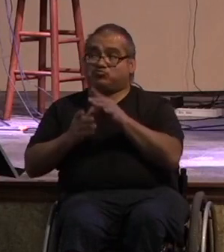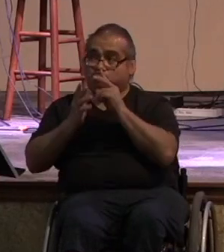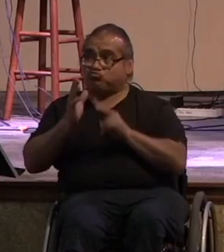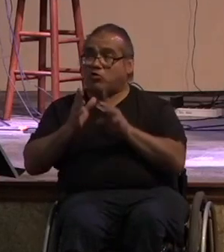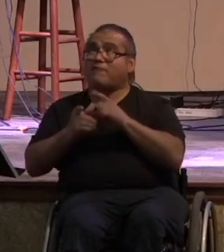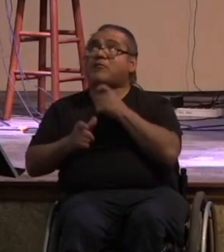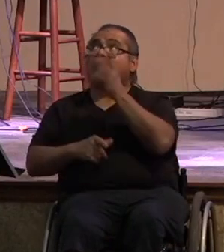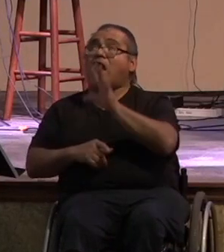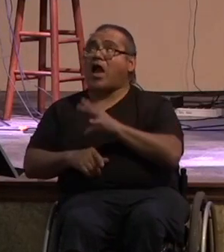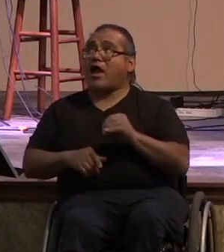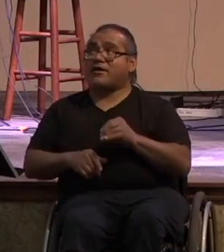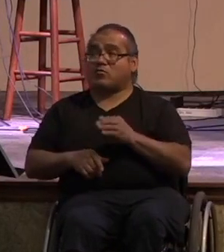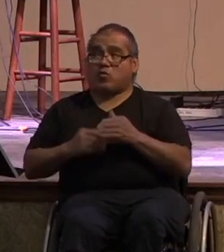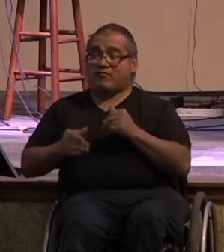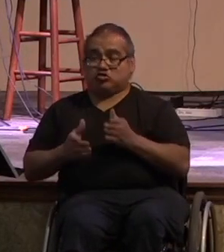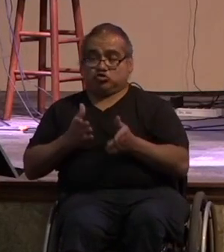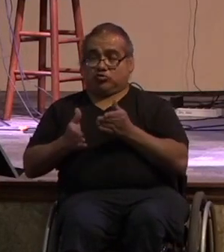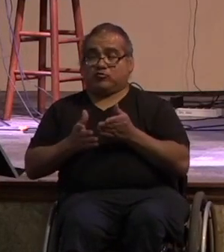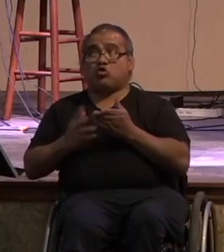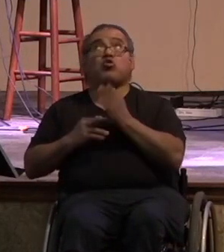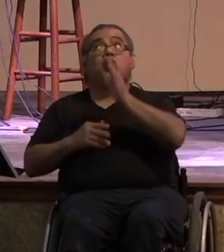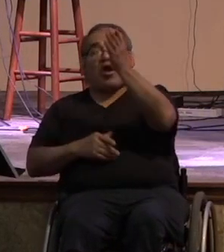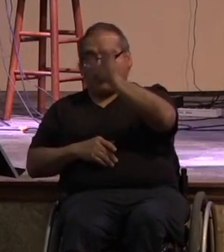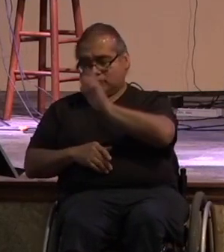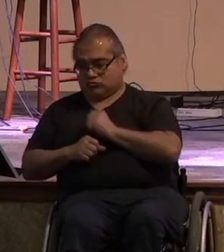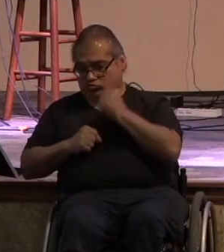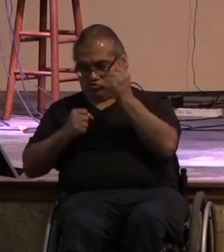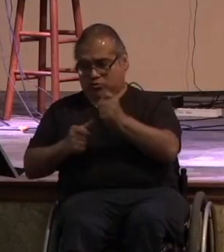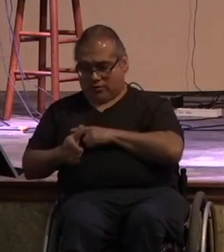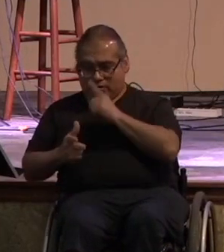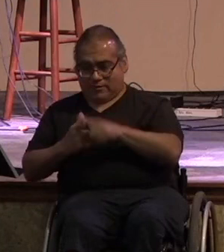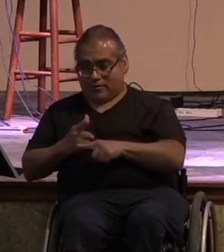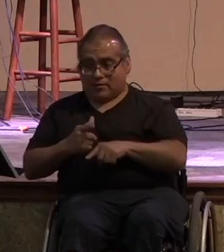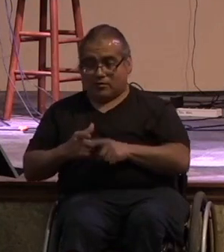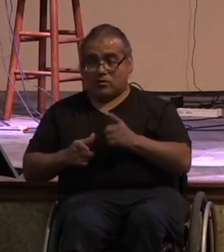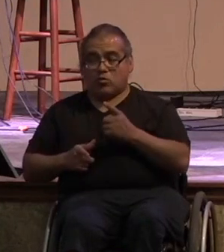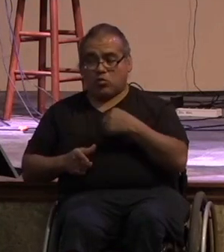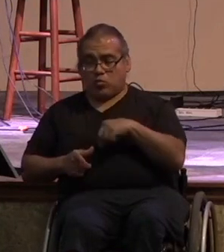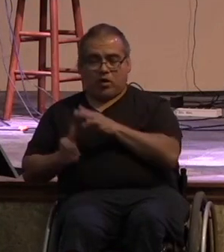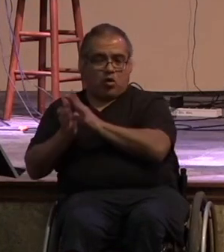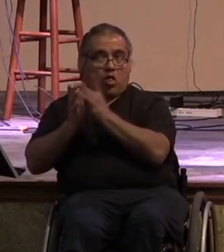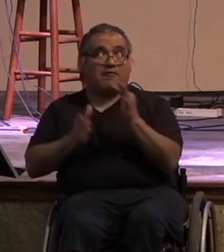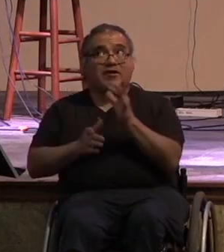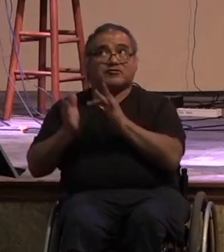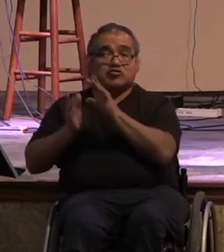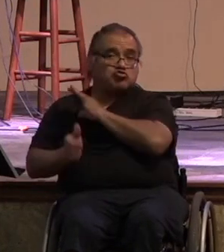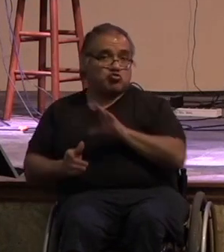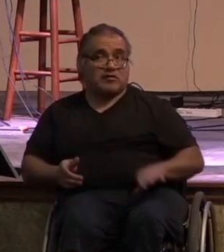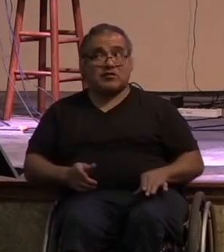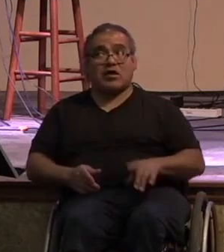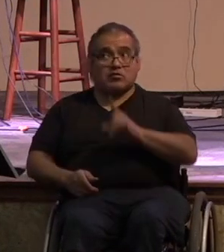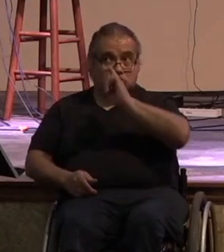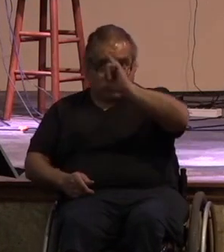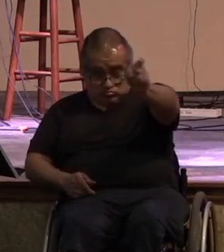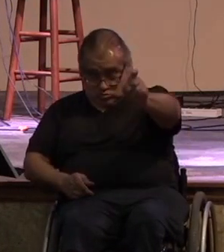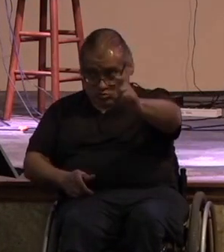by the strength that god supplies in order that everything god may be glorified through jesus christ to him belong the glory